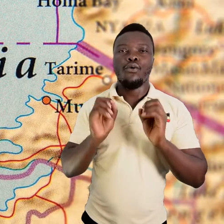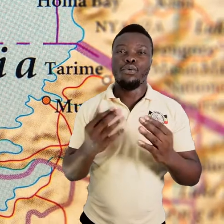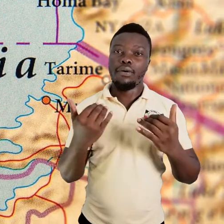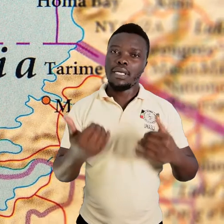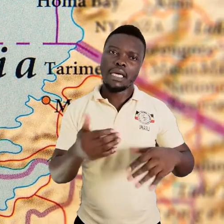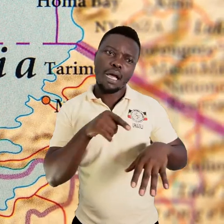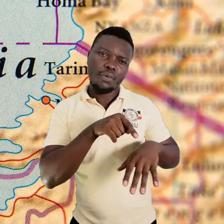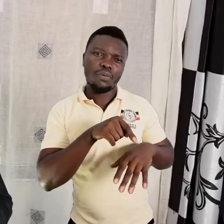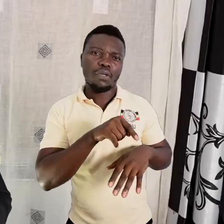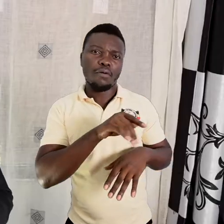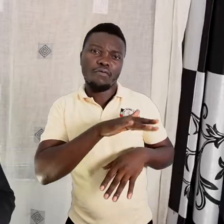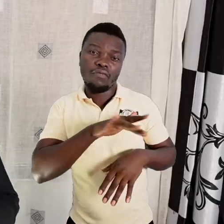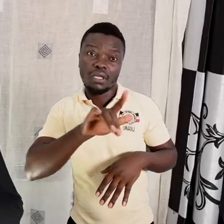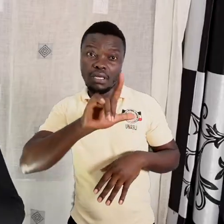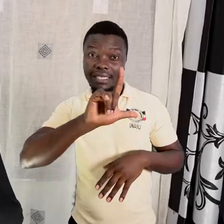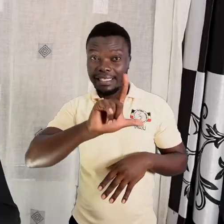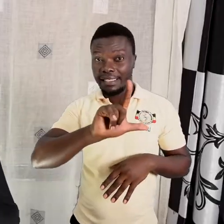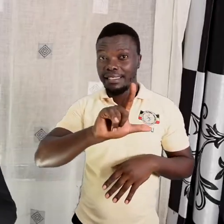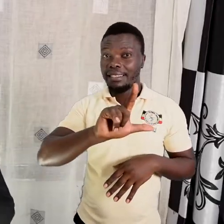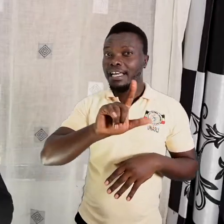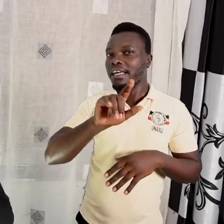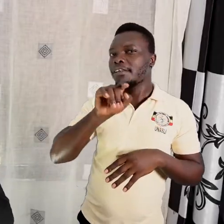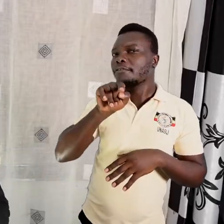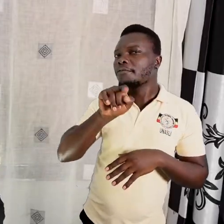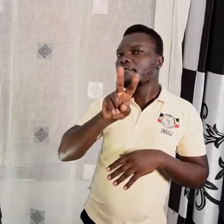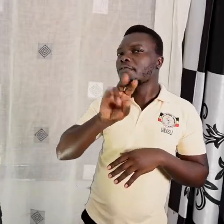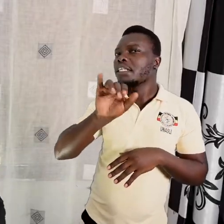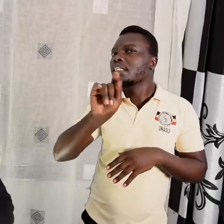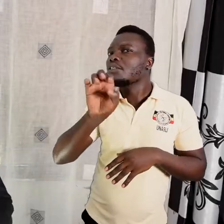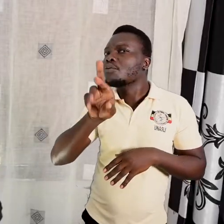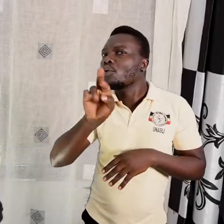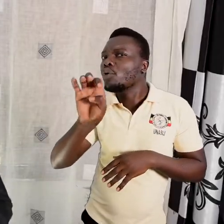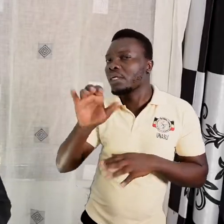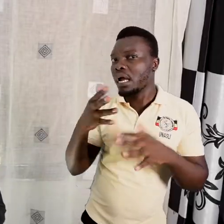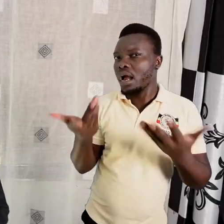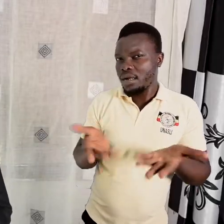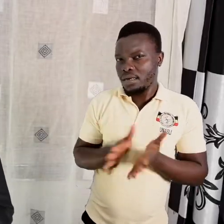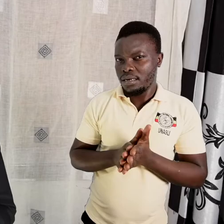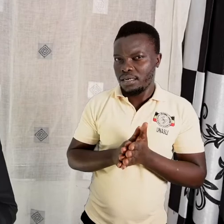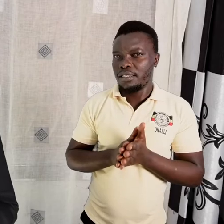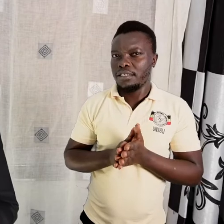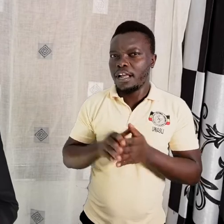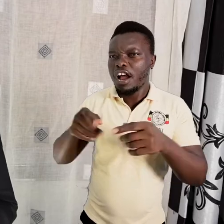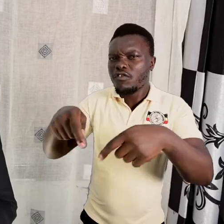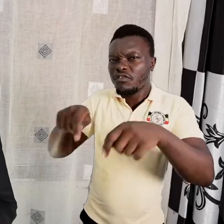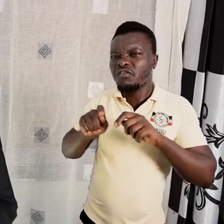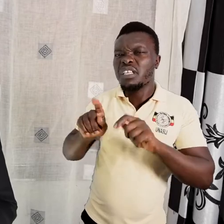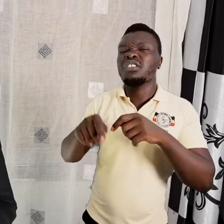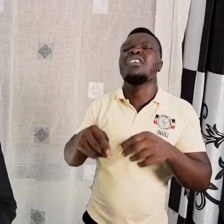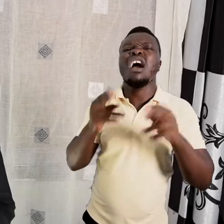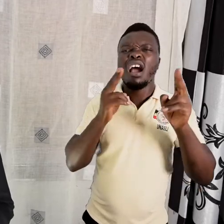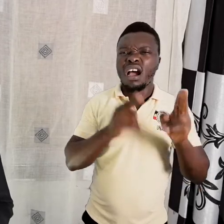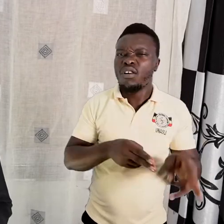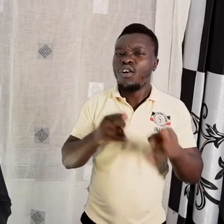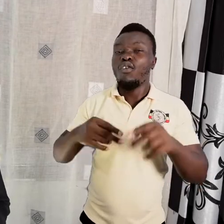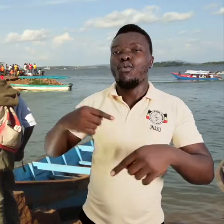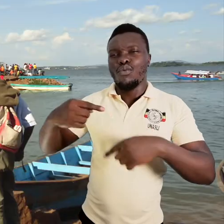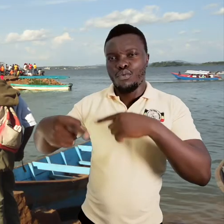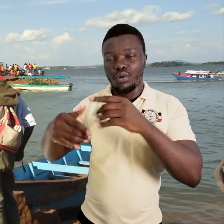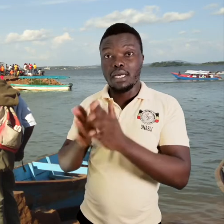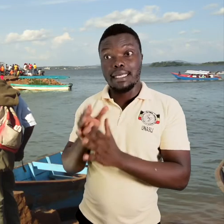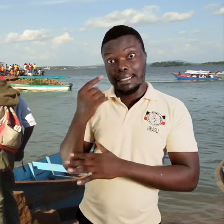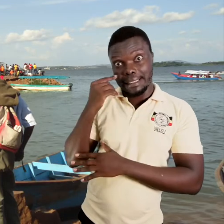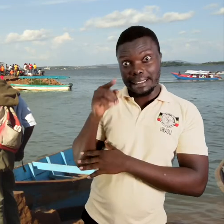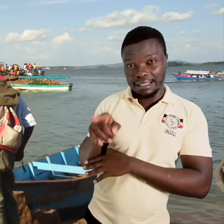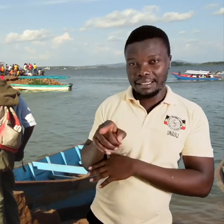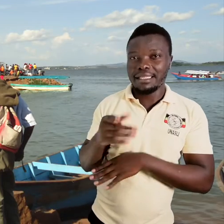Victoria, we have places where the treading of fish happens commonly. And that is what we refer